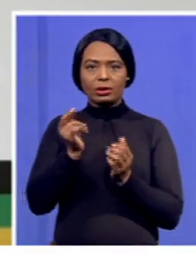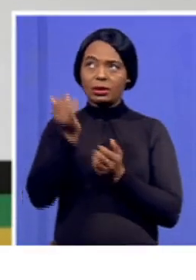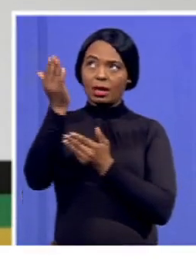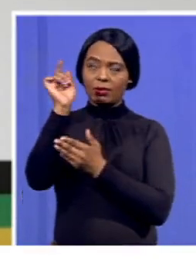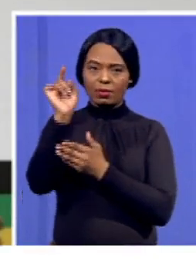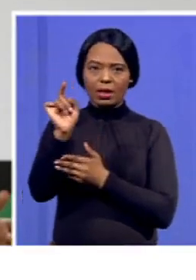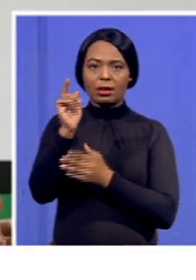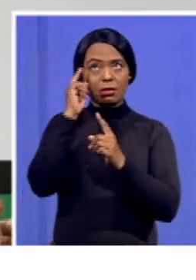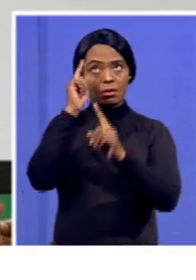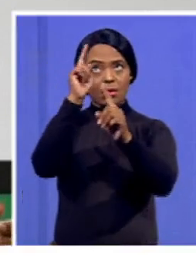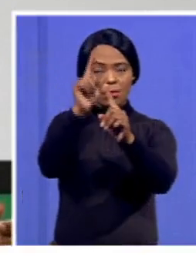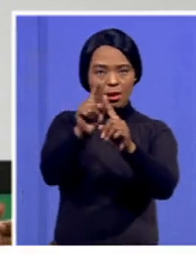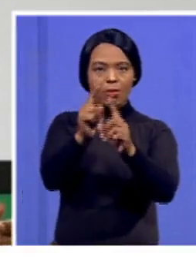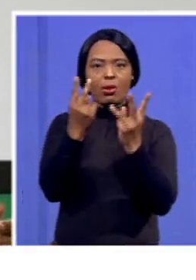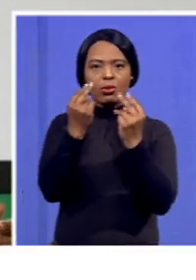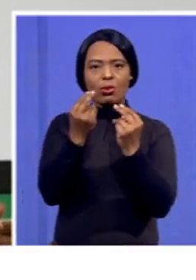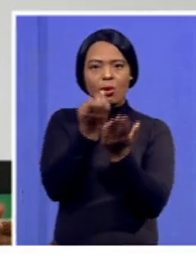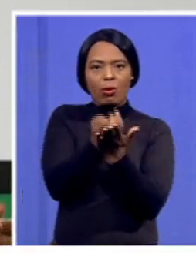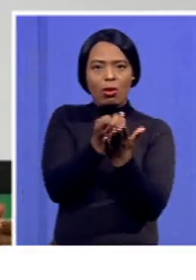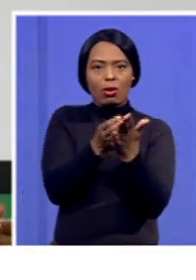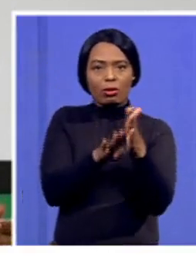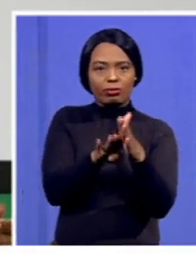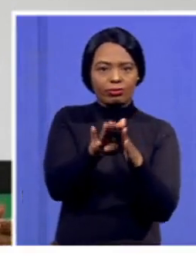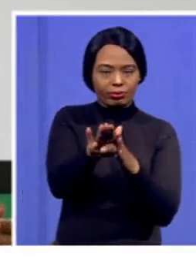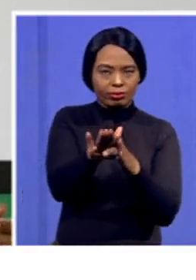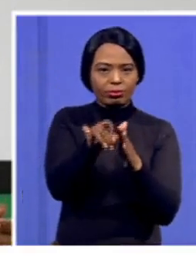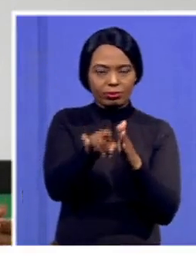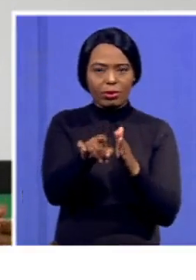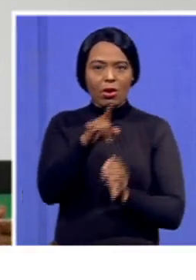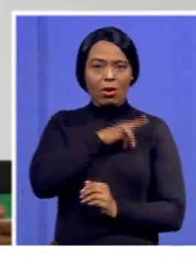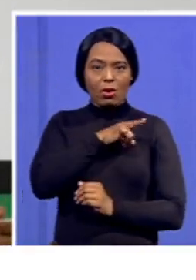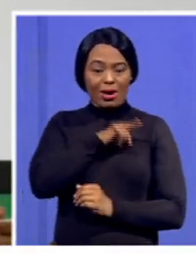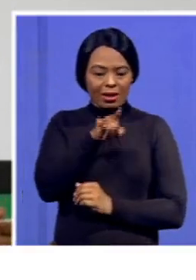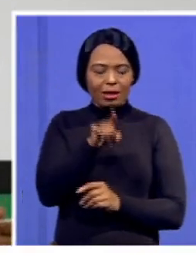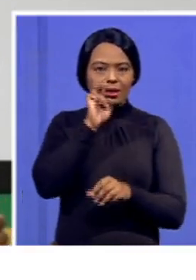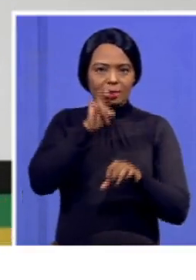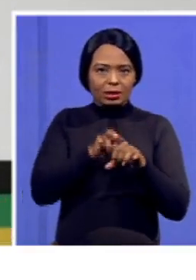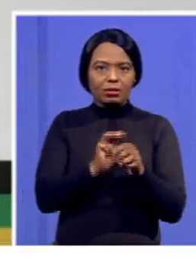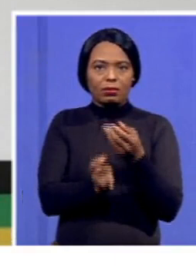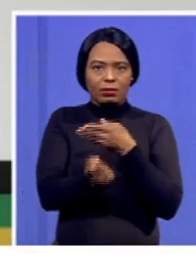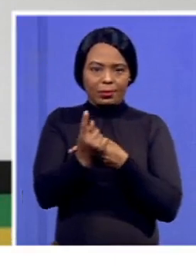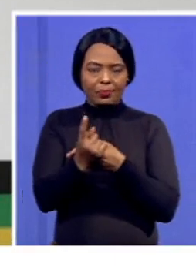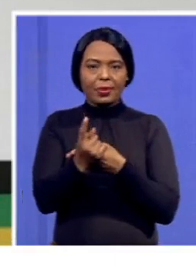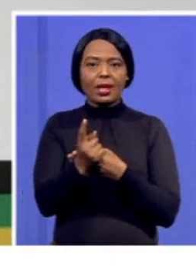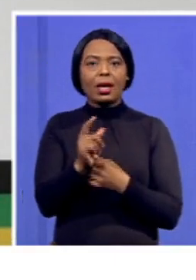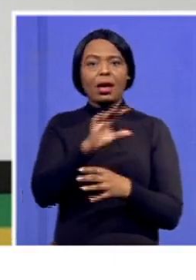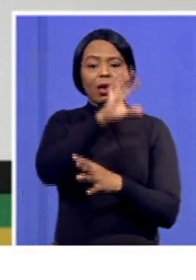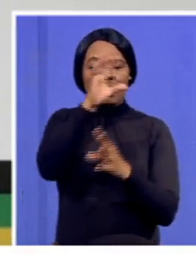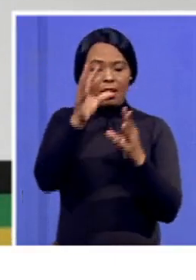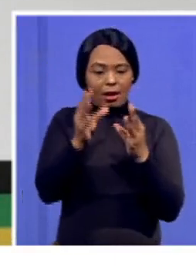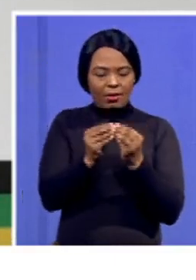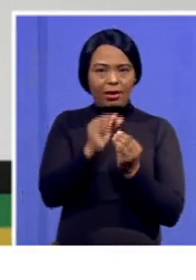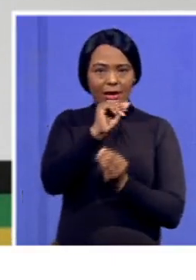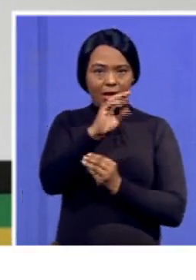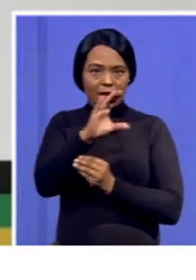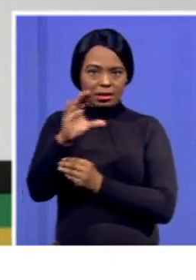accountability for non-delivery of on the commitment made must also be put in place. Now, overall, ANC's strategy